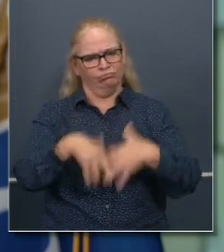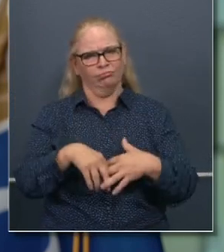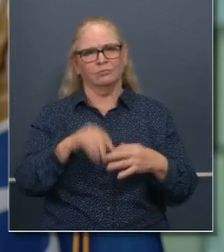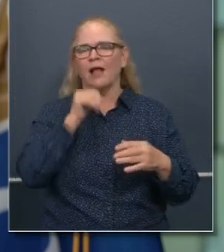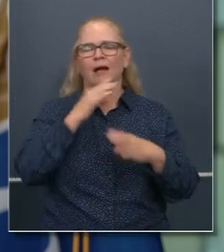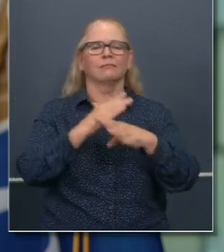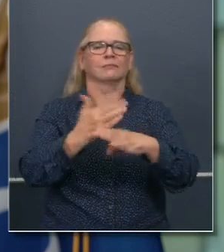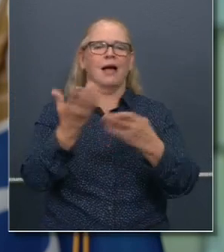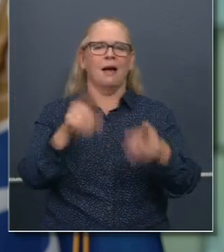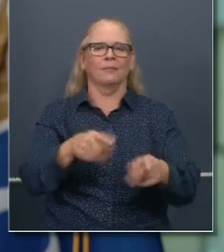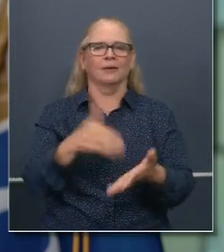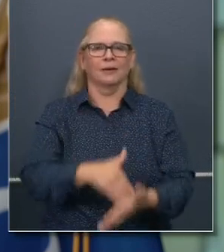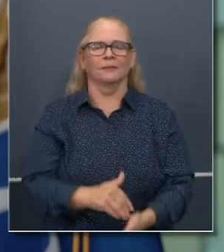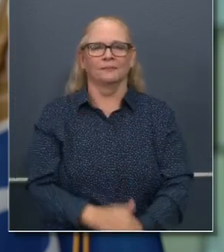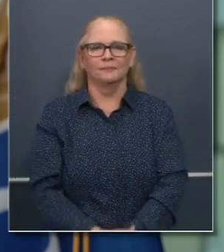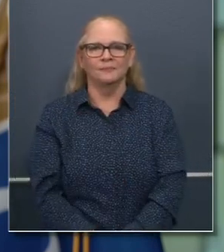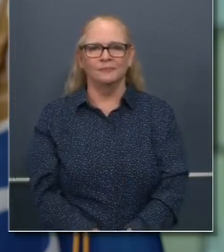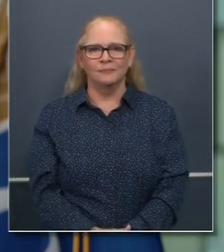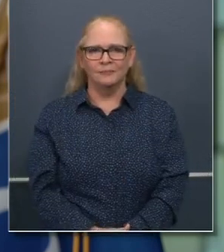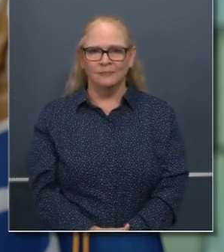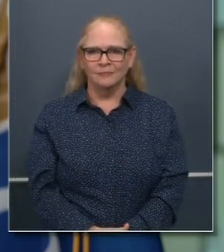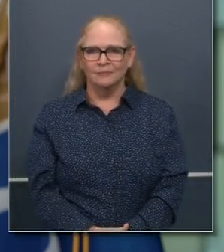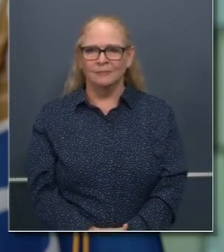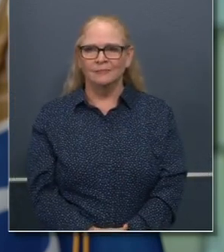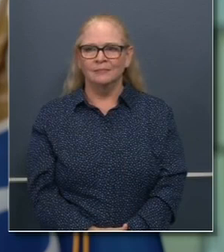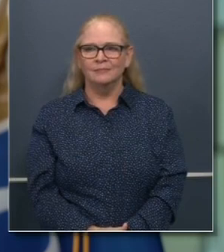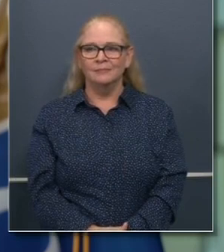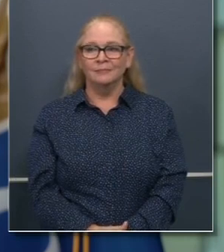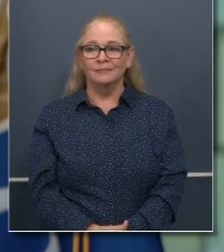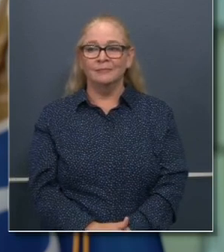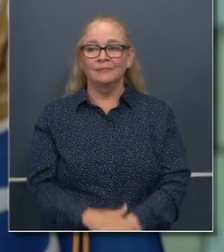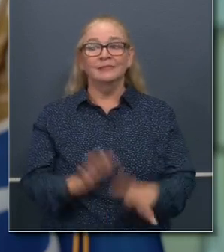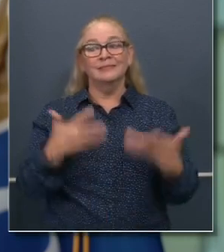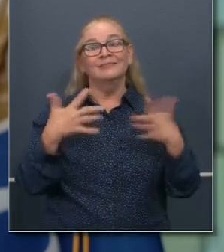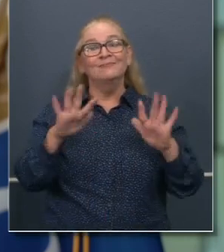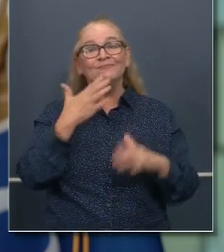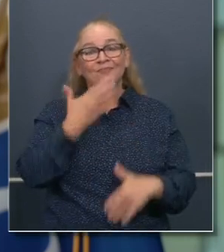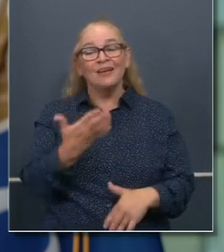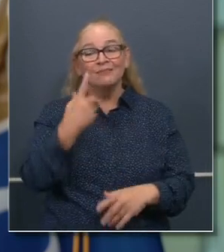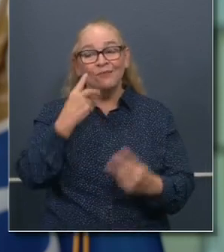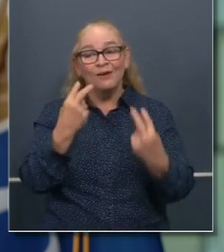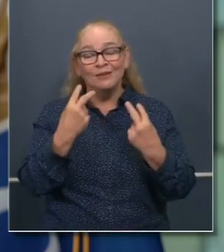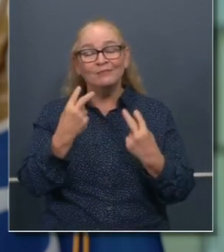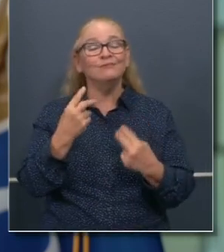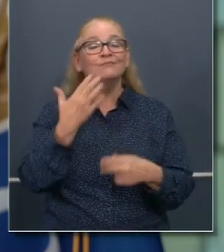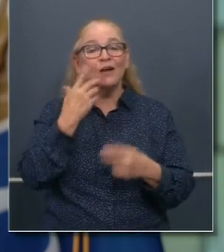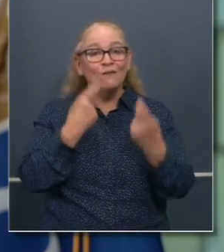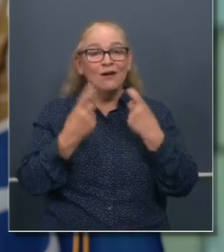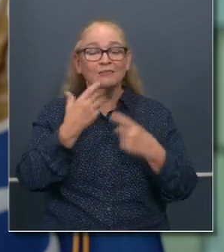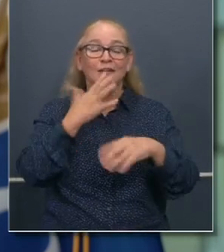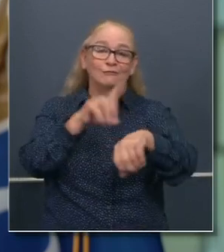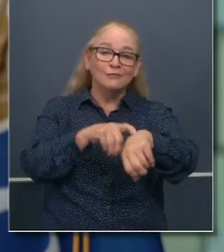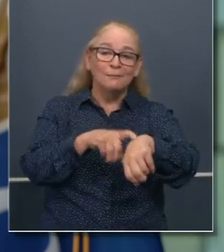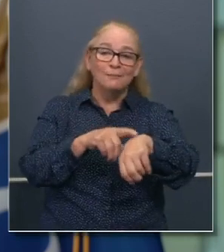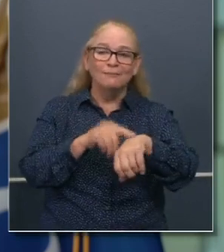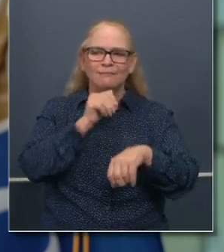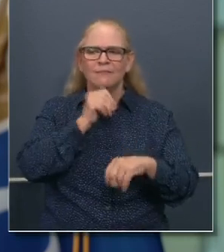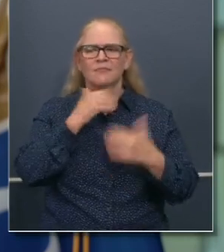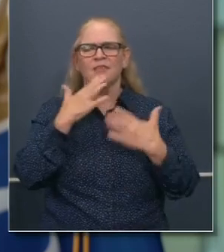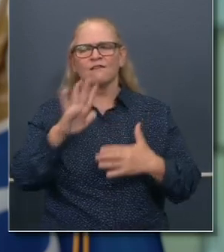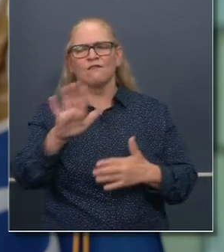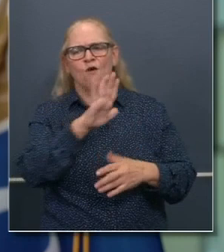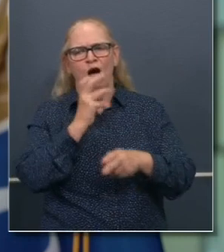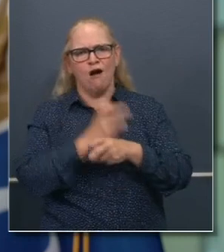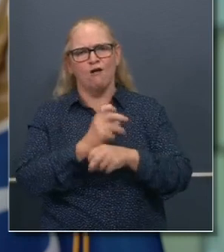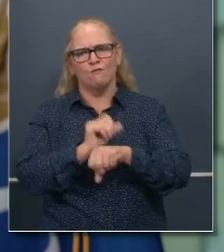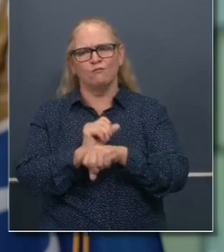Well, believe that may have been the last question. Thank you all for your time and your patience. Thank you again for your vigilance. Thank you all for doing